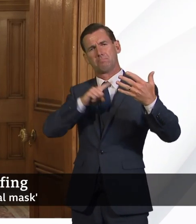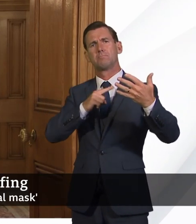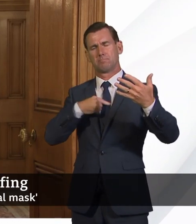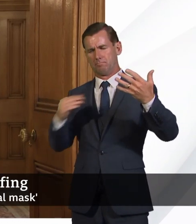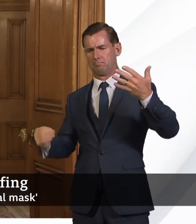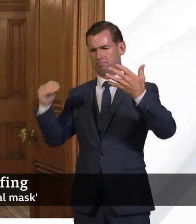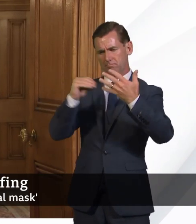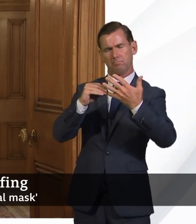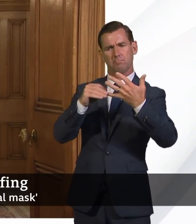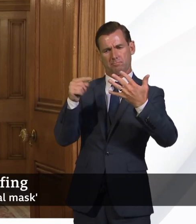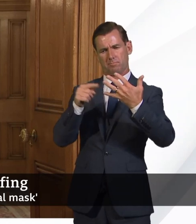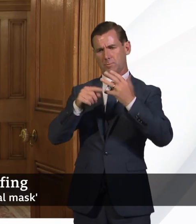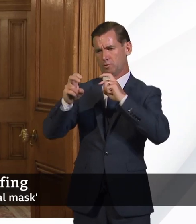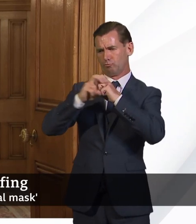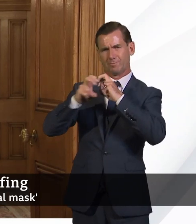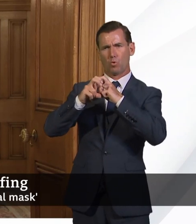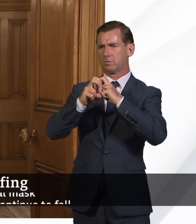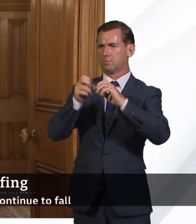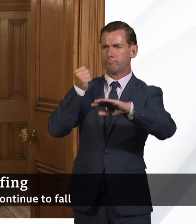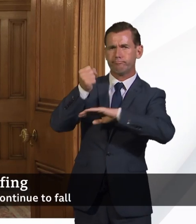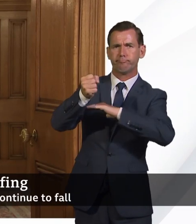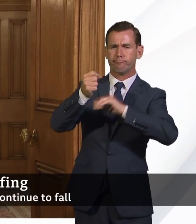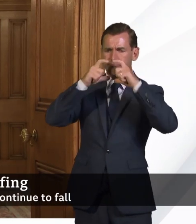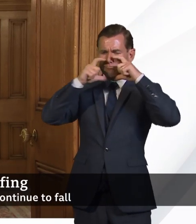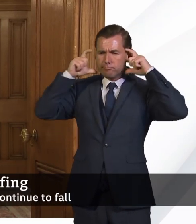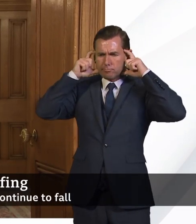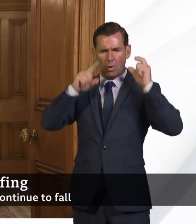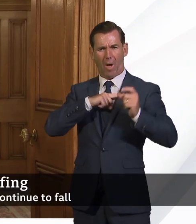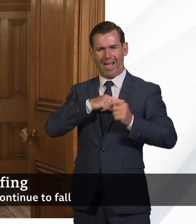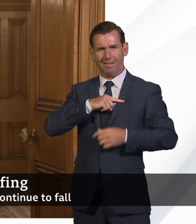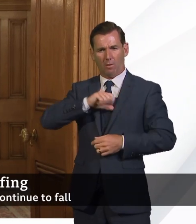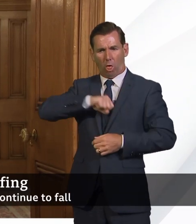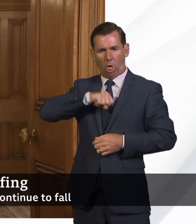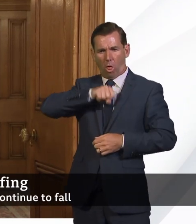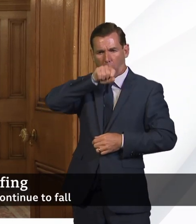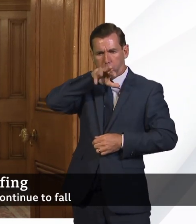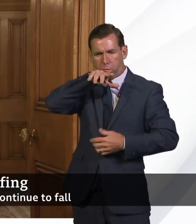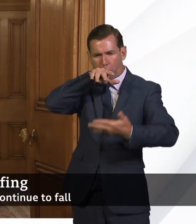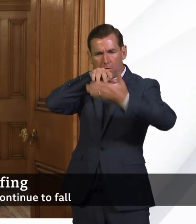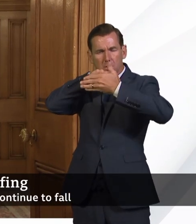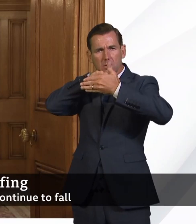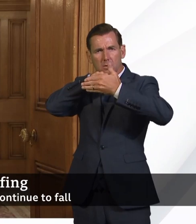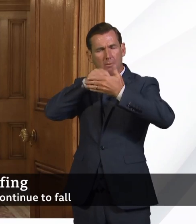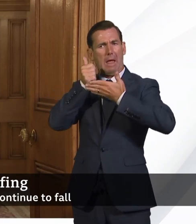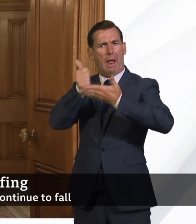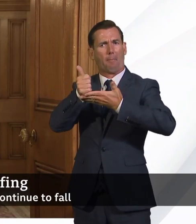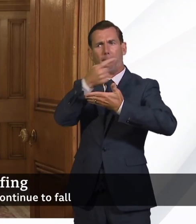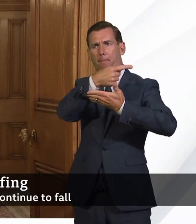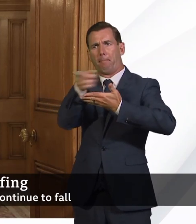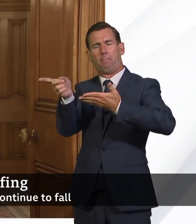because it is something that actually helps your fellow commuter, your fellow traveller. And we thought that that was a good thing to do for society.